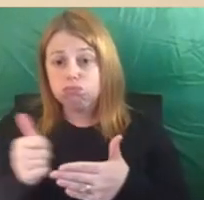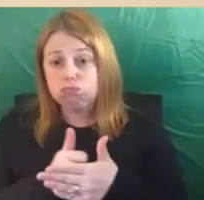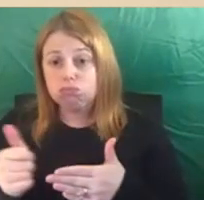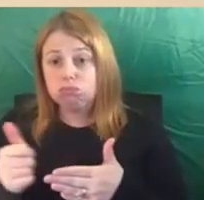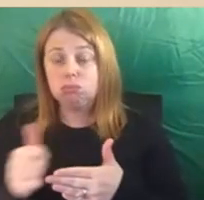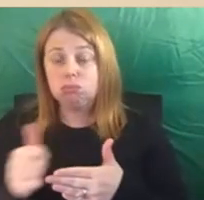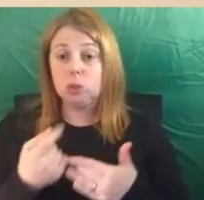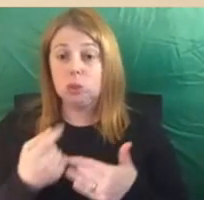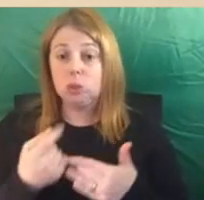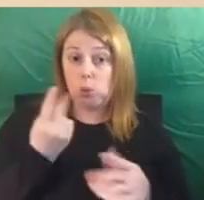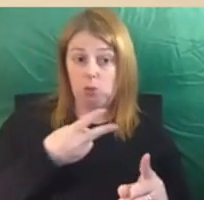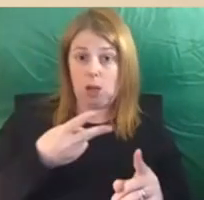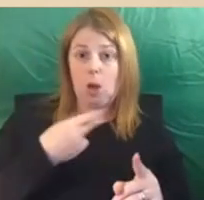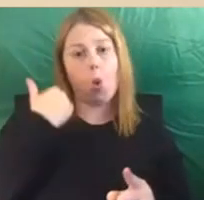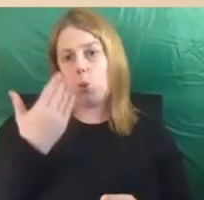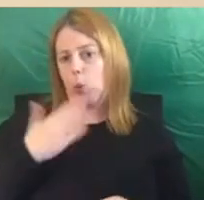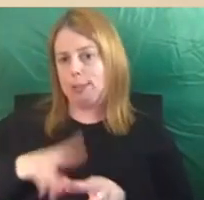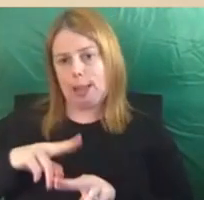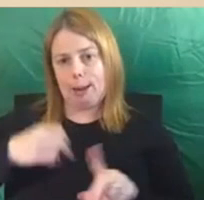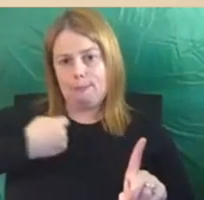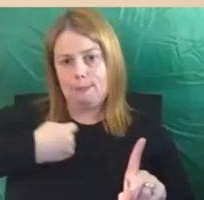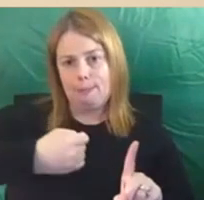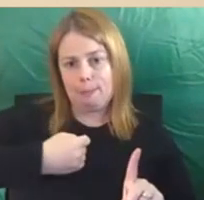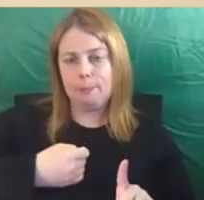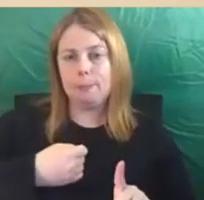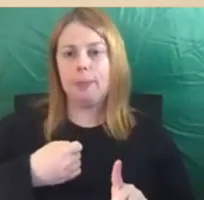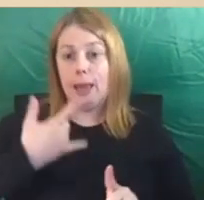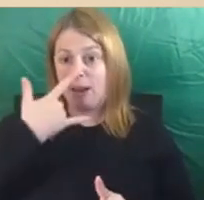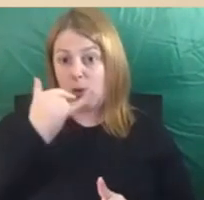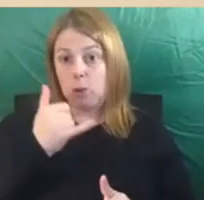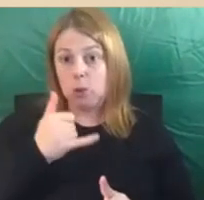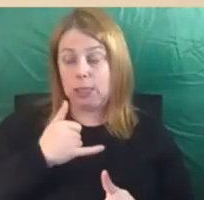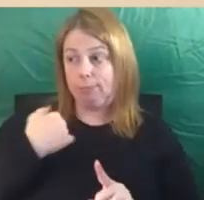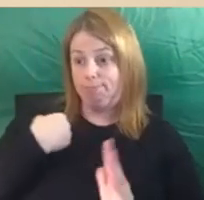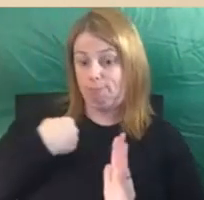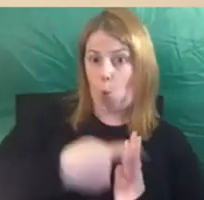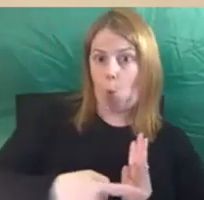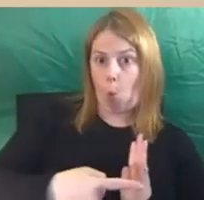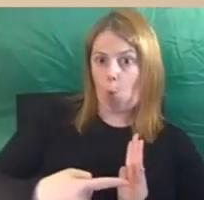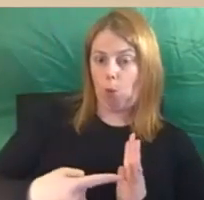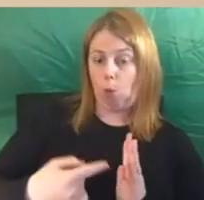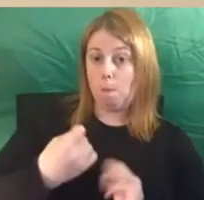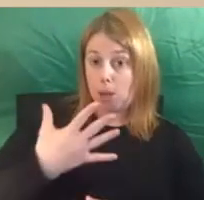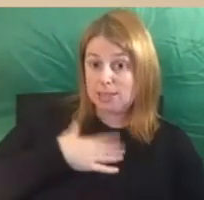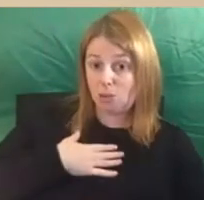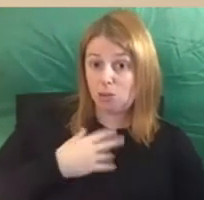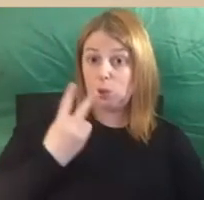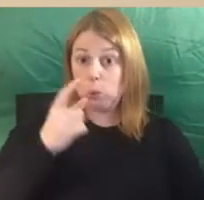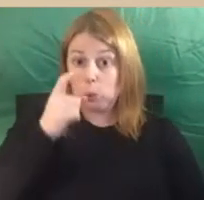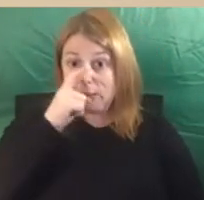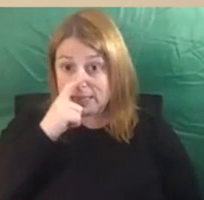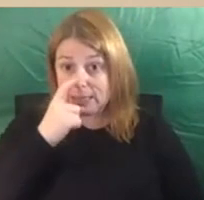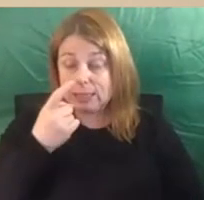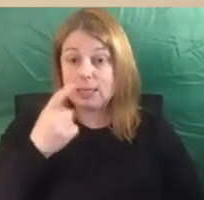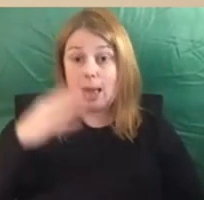violence was always my dad. And unfortunately, we all copped it, whether it was myself, I've got two sisters, and I had my mum in the